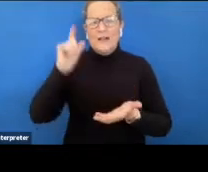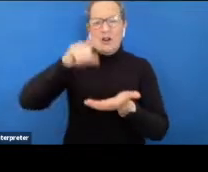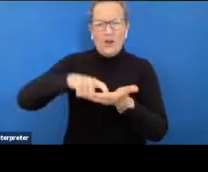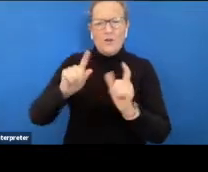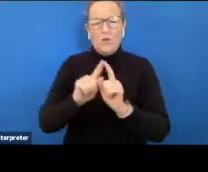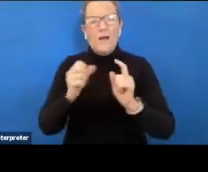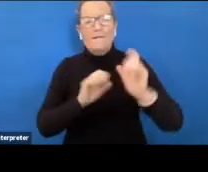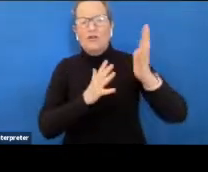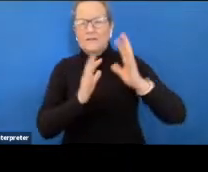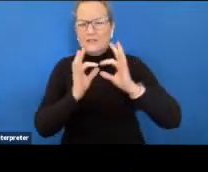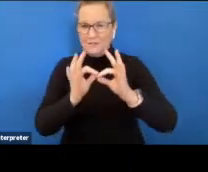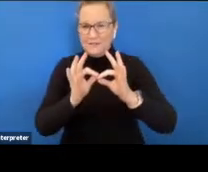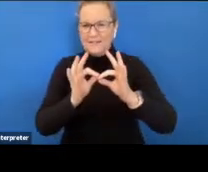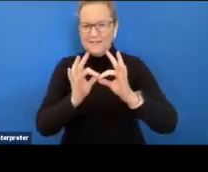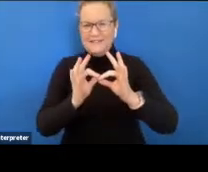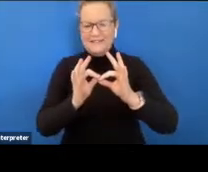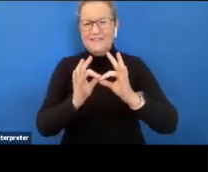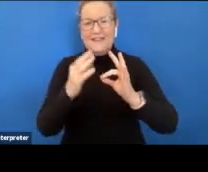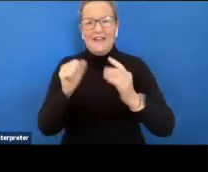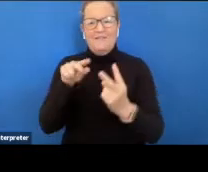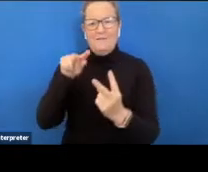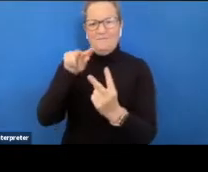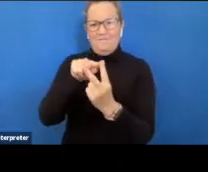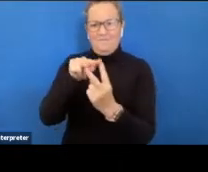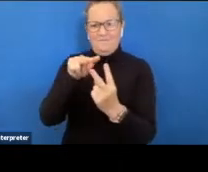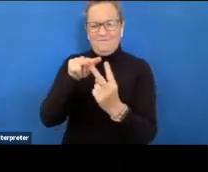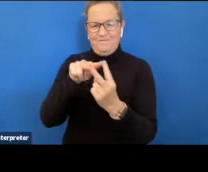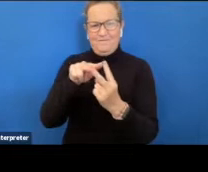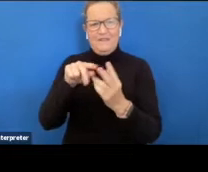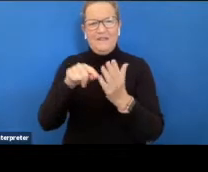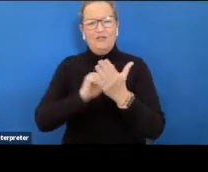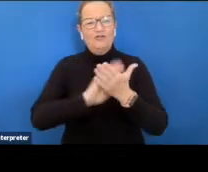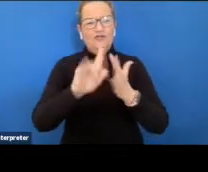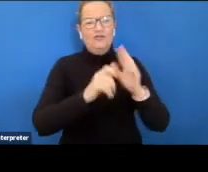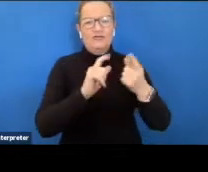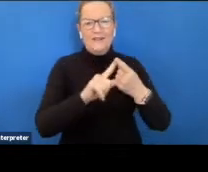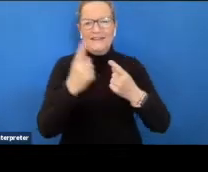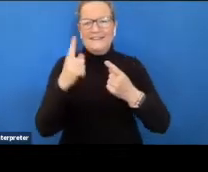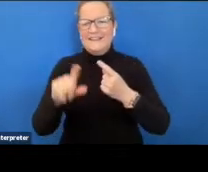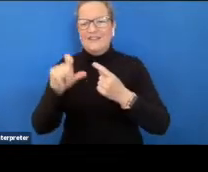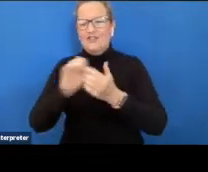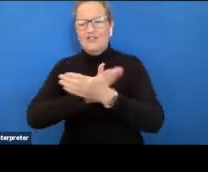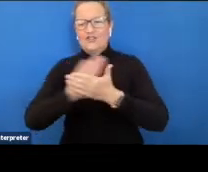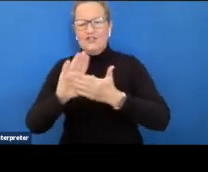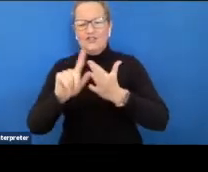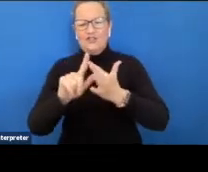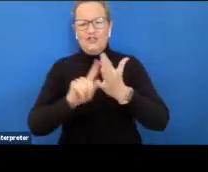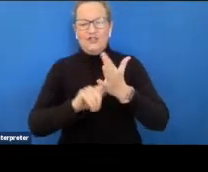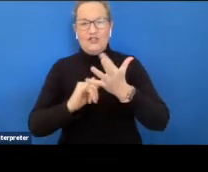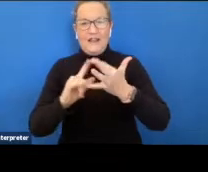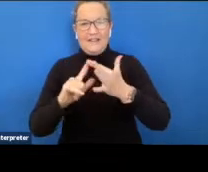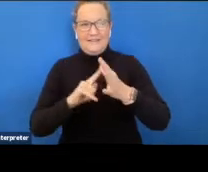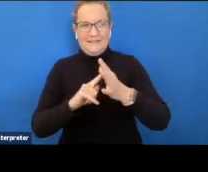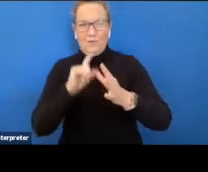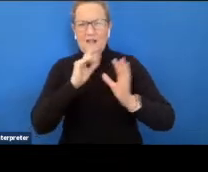acknowledge as you can see on screen our auslan interpret our auslan interpreters therese and chelsea who will be on screen